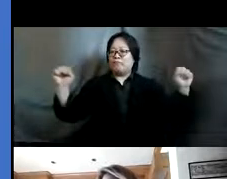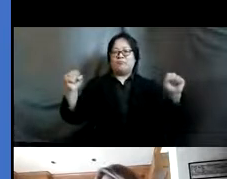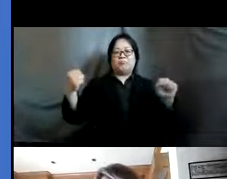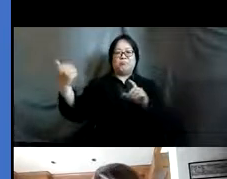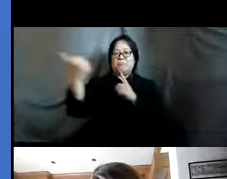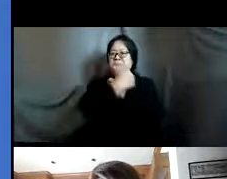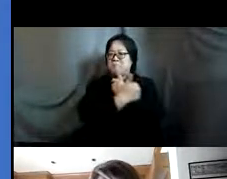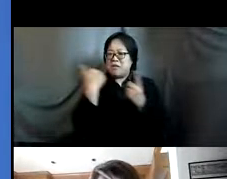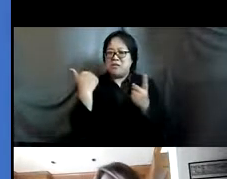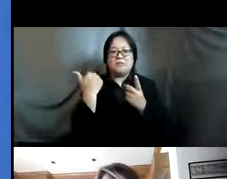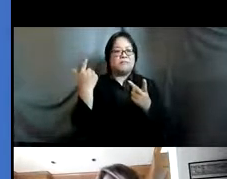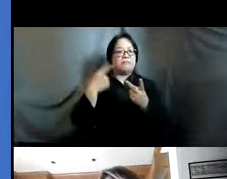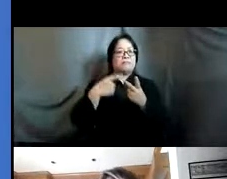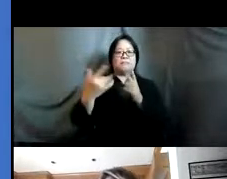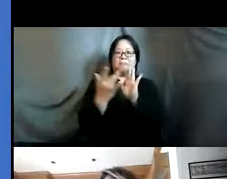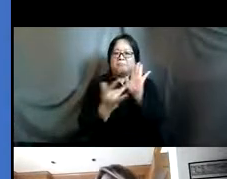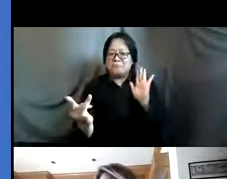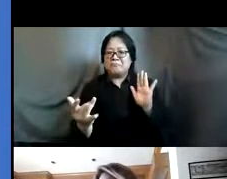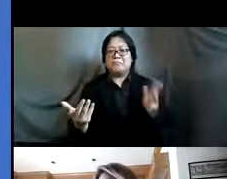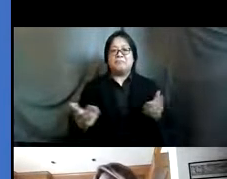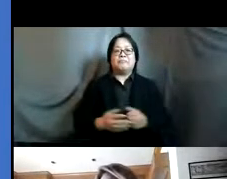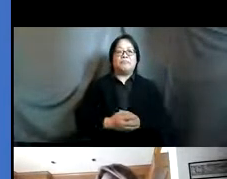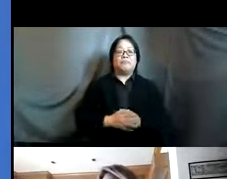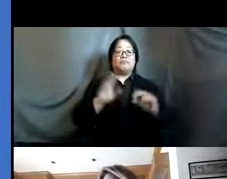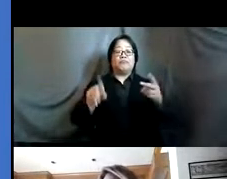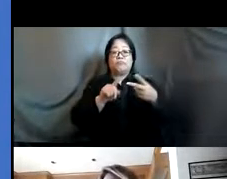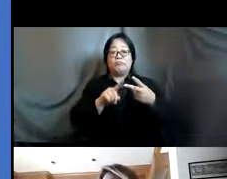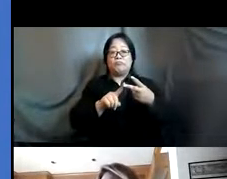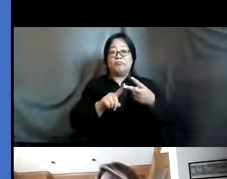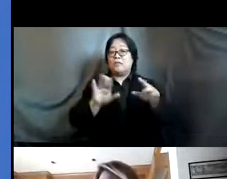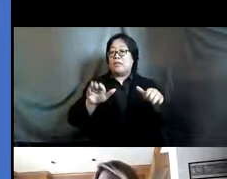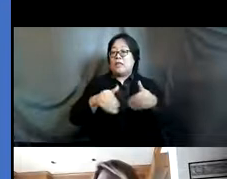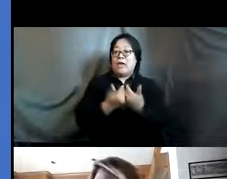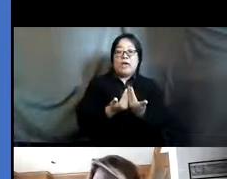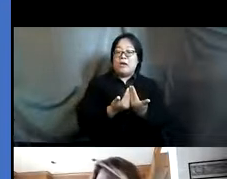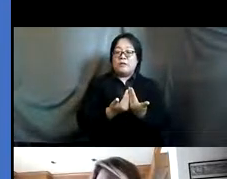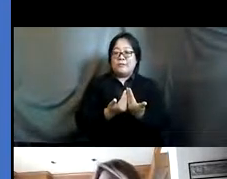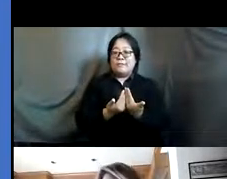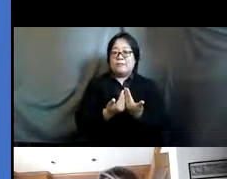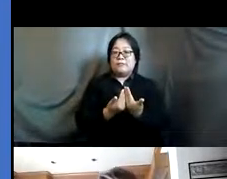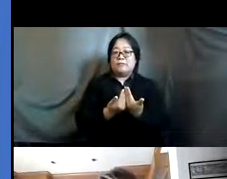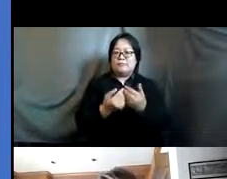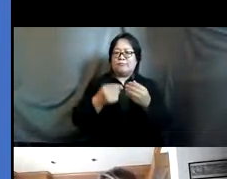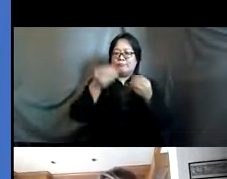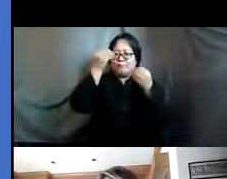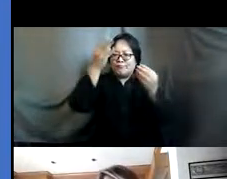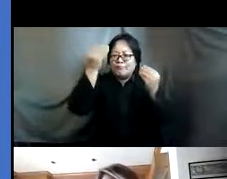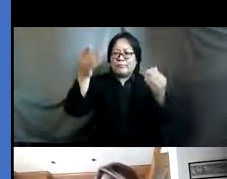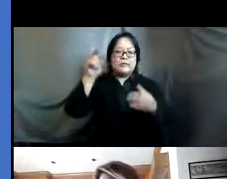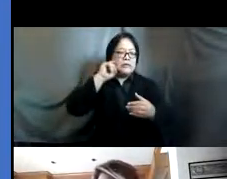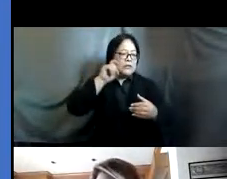discrimination the second looks at how comprehensive sexuality education